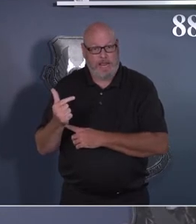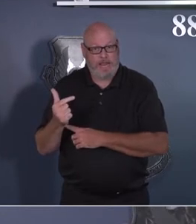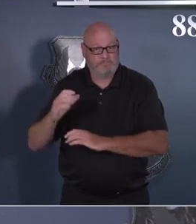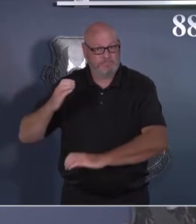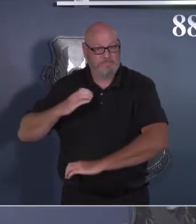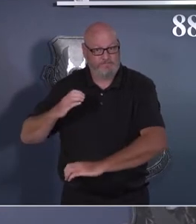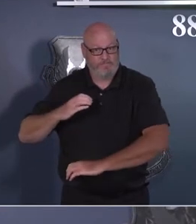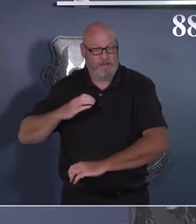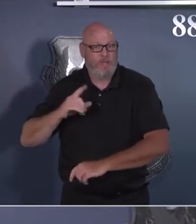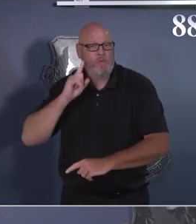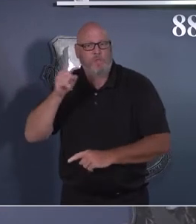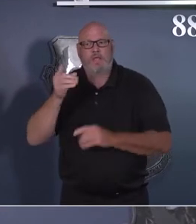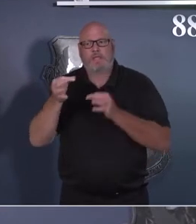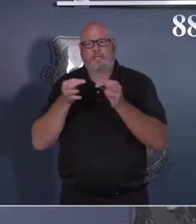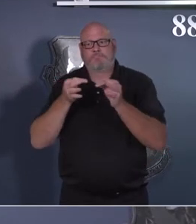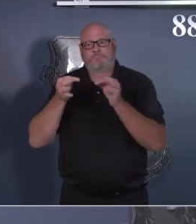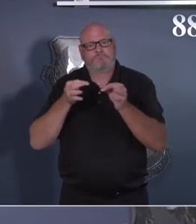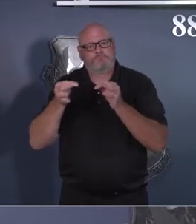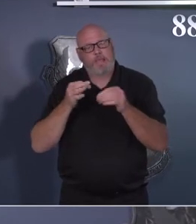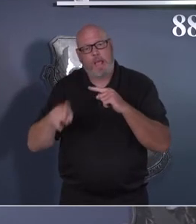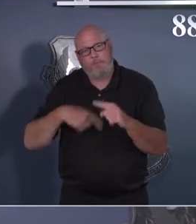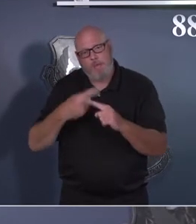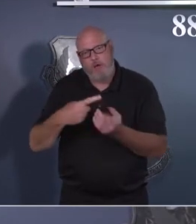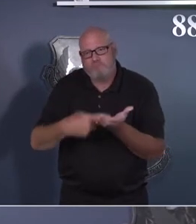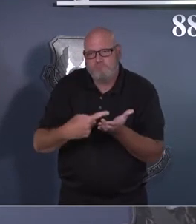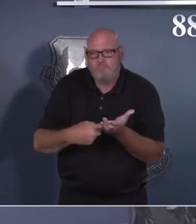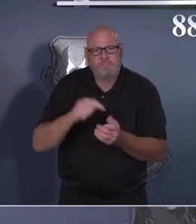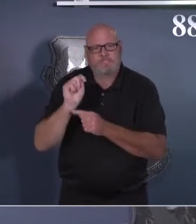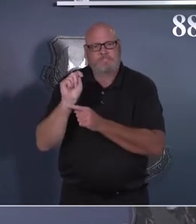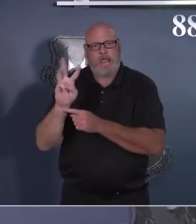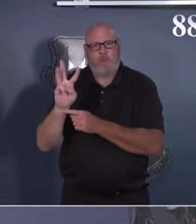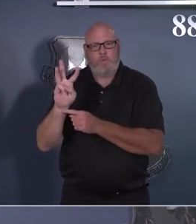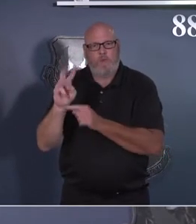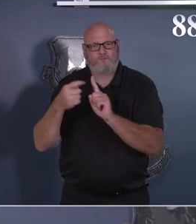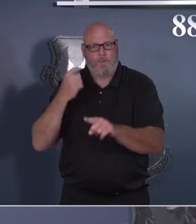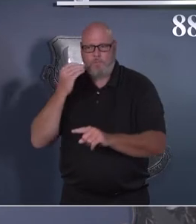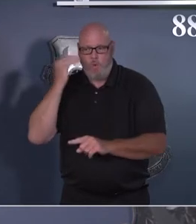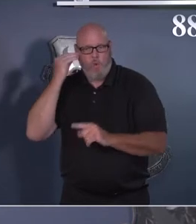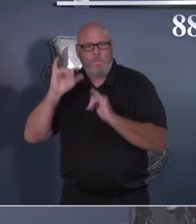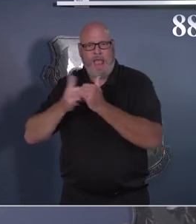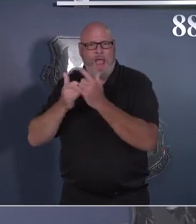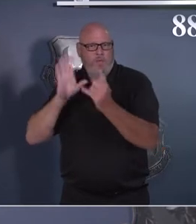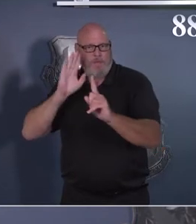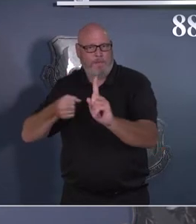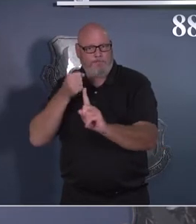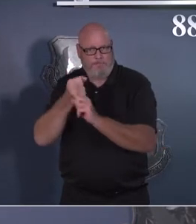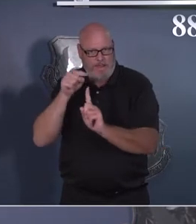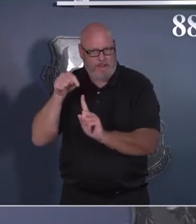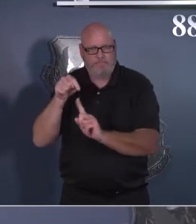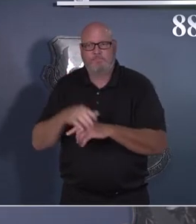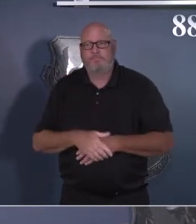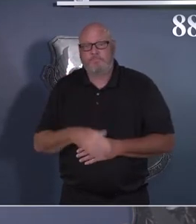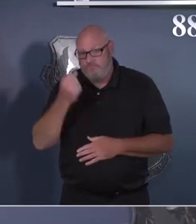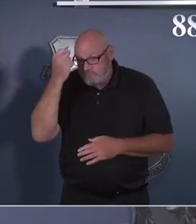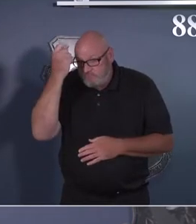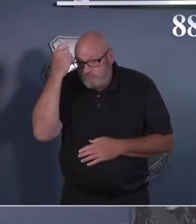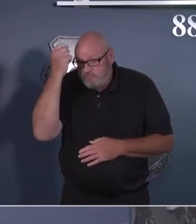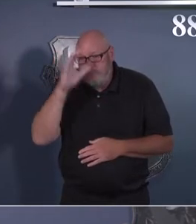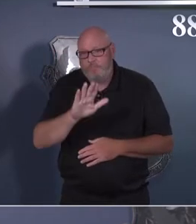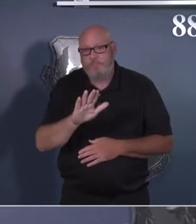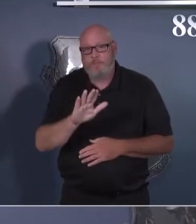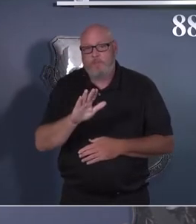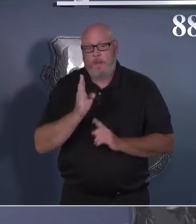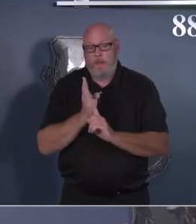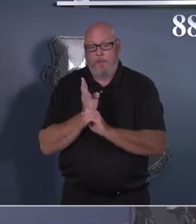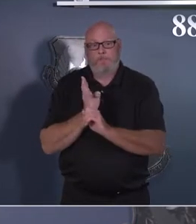environment, especially when we don't have that public health emergency, which allows supervisors to direct individuals to telework. And so